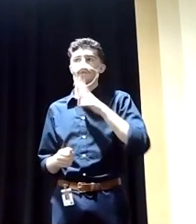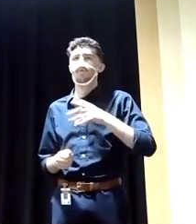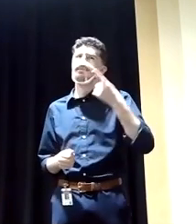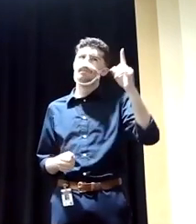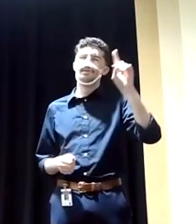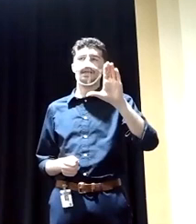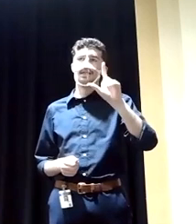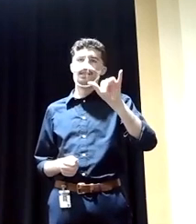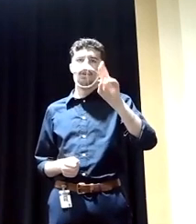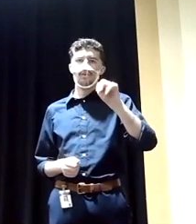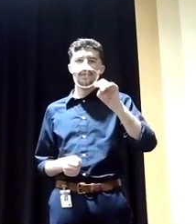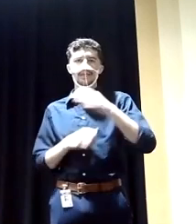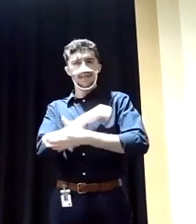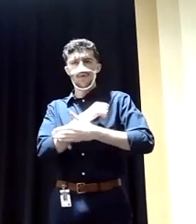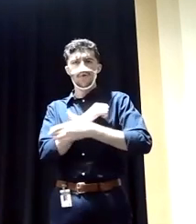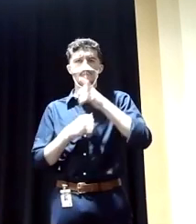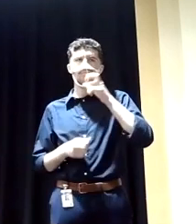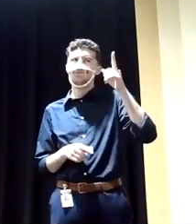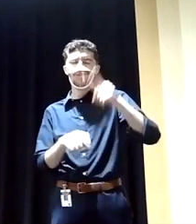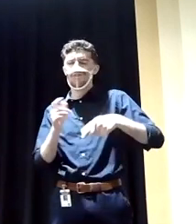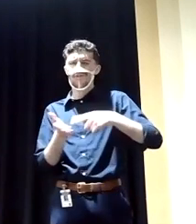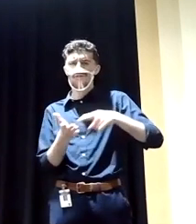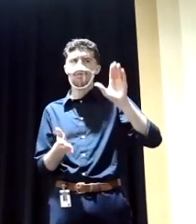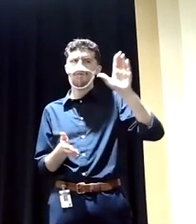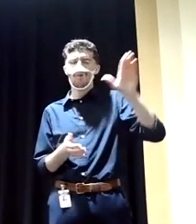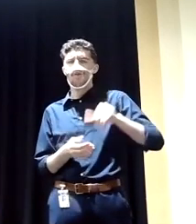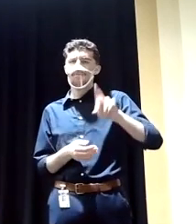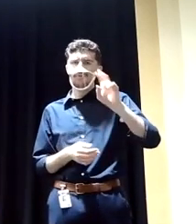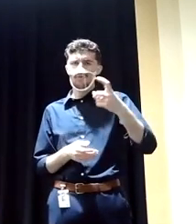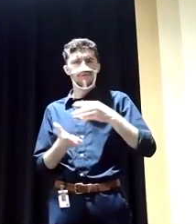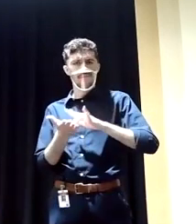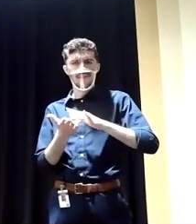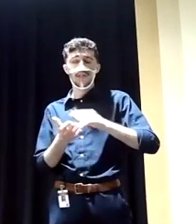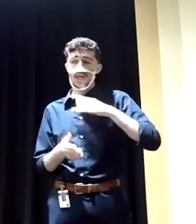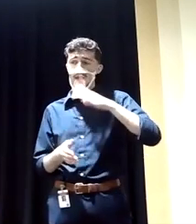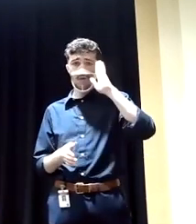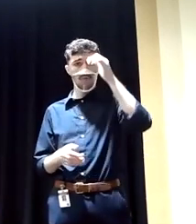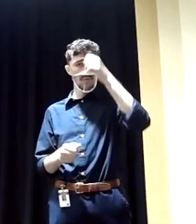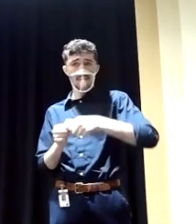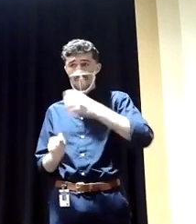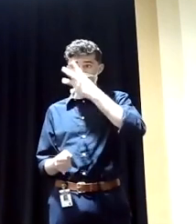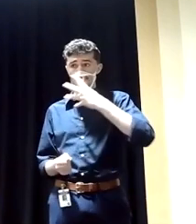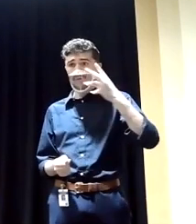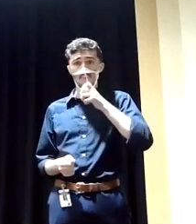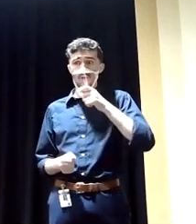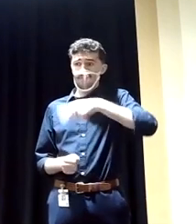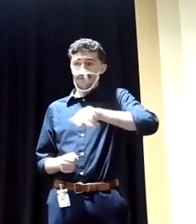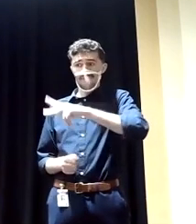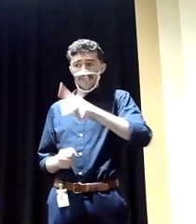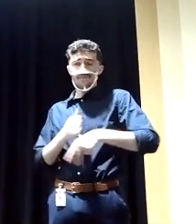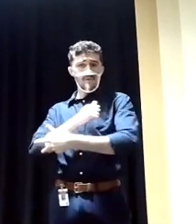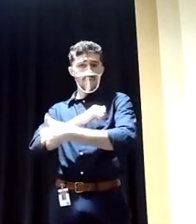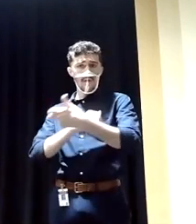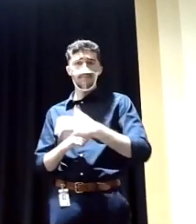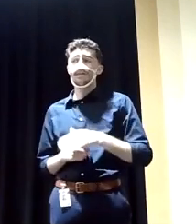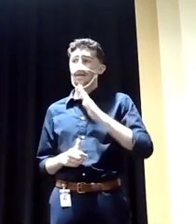County who couldn't afford their prescription drugs. I'll remember the immigrants who are being robbed in Philadelphia. I'll remember